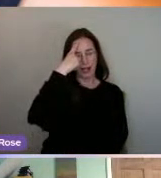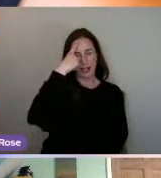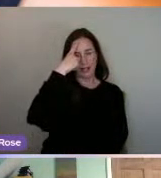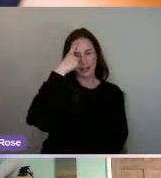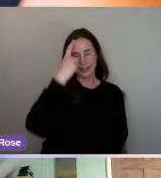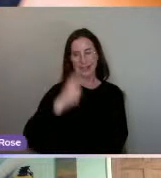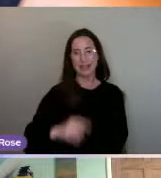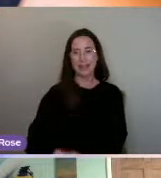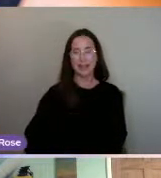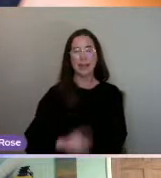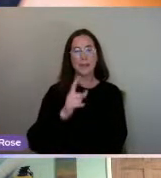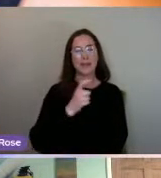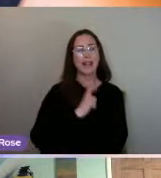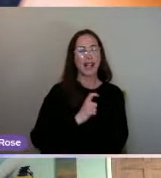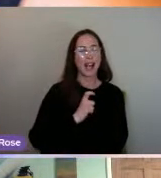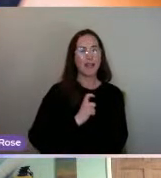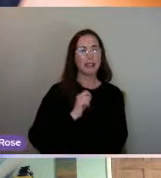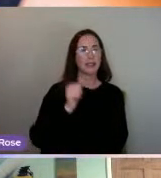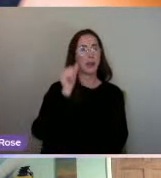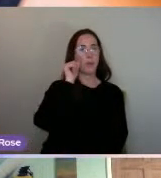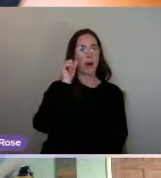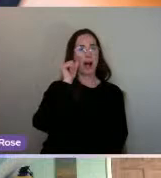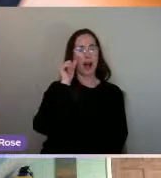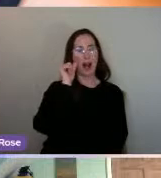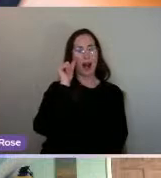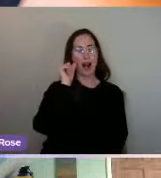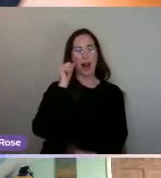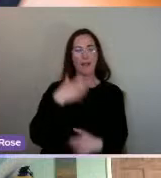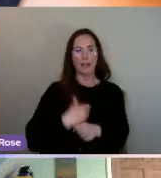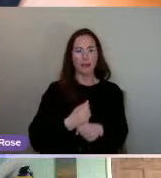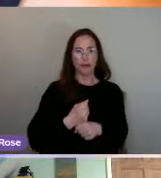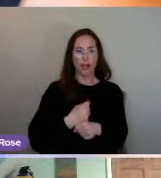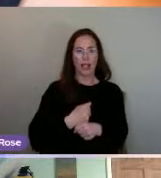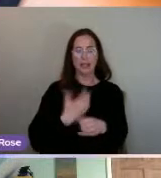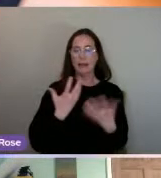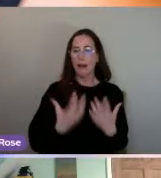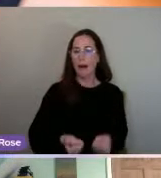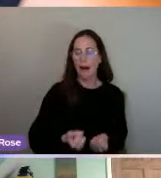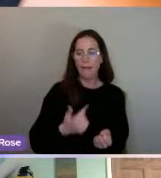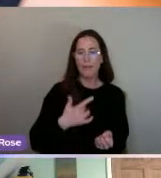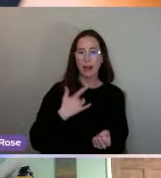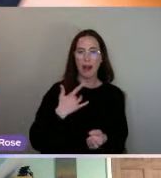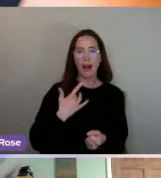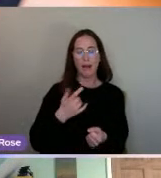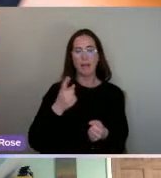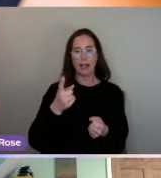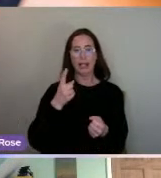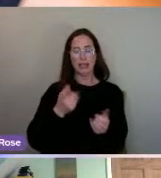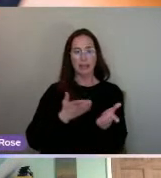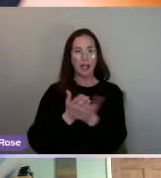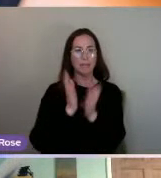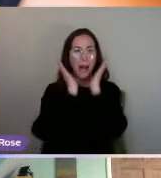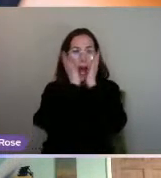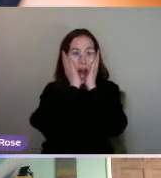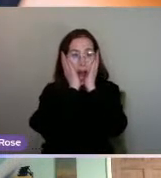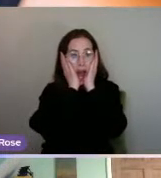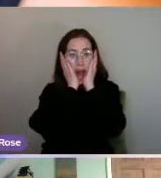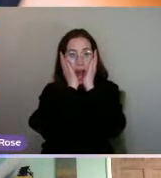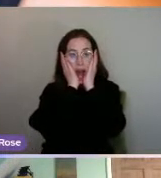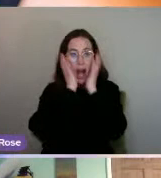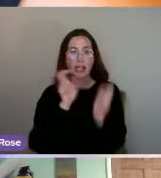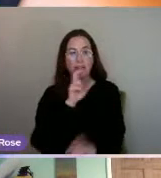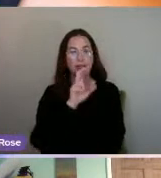character is aware of the stress in life and is letting it out in a scream.